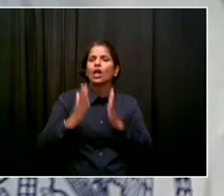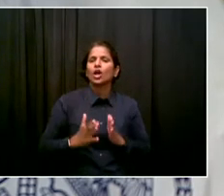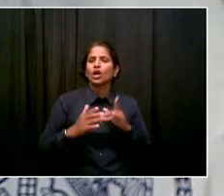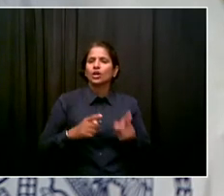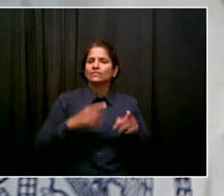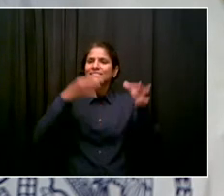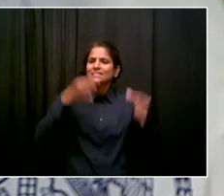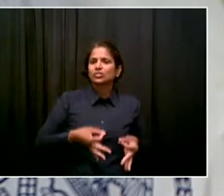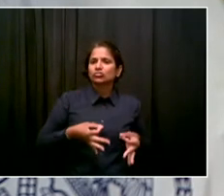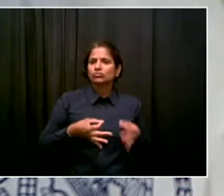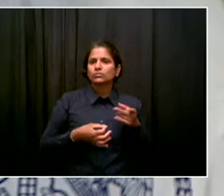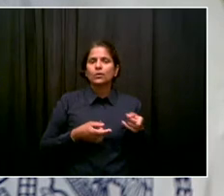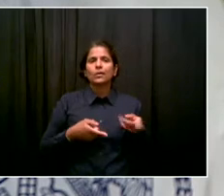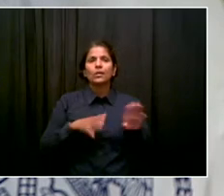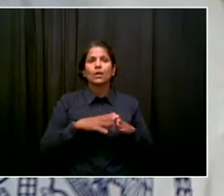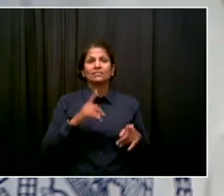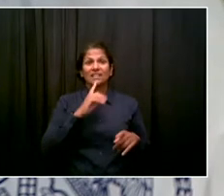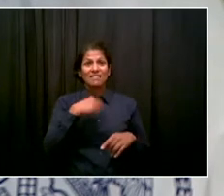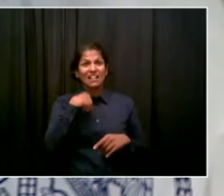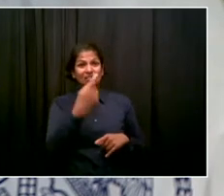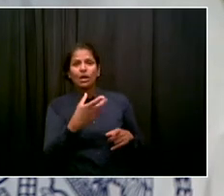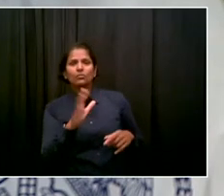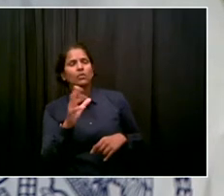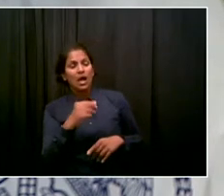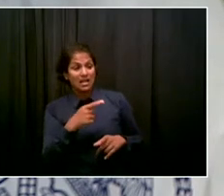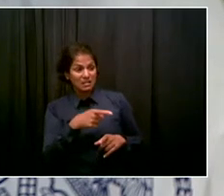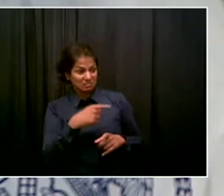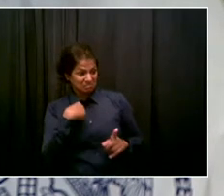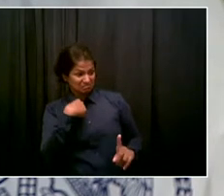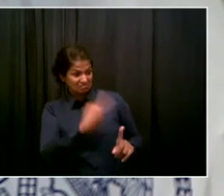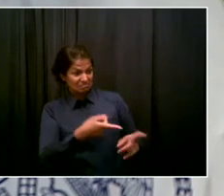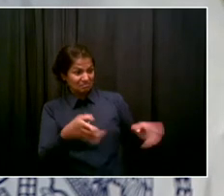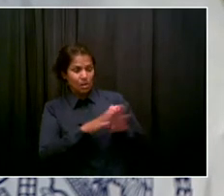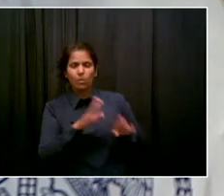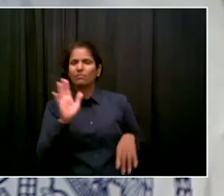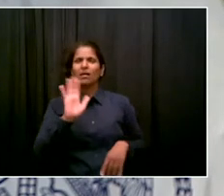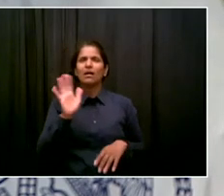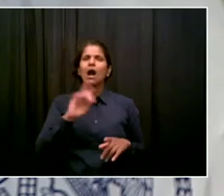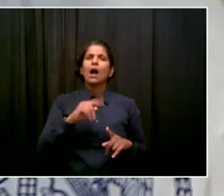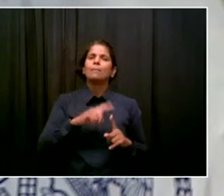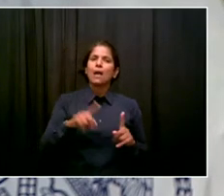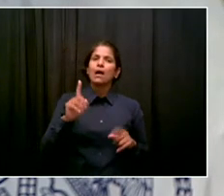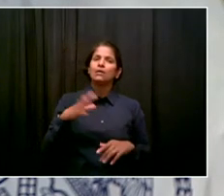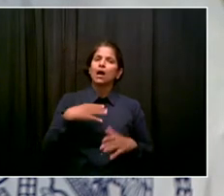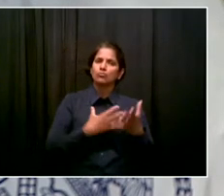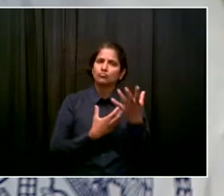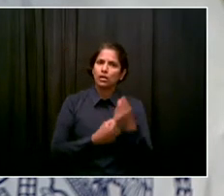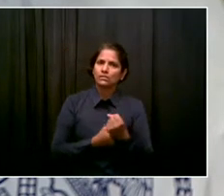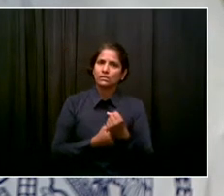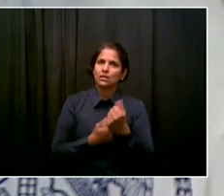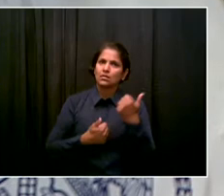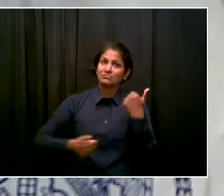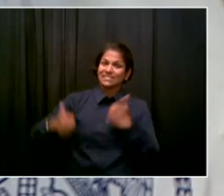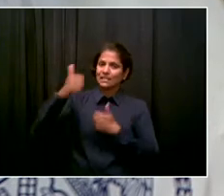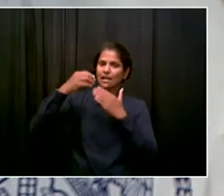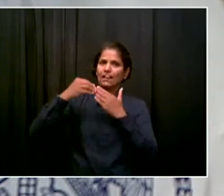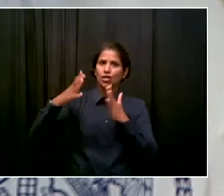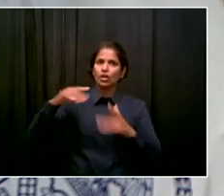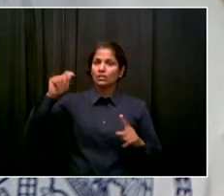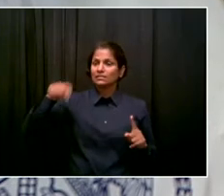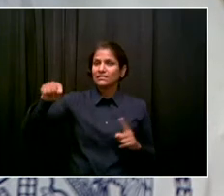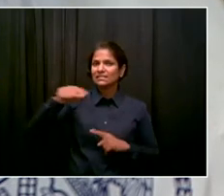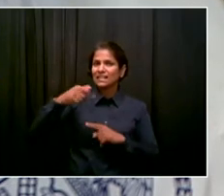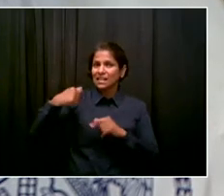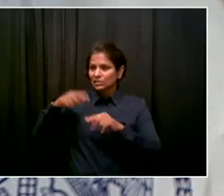see a situation where it makes sense to effectuate a closure, I think that's the smart thing to do. The Washington Square Park